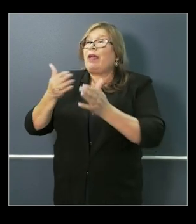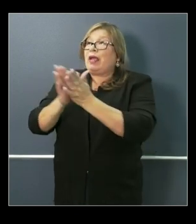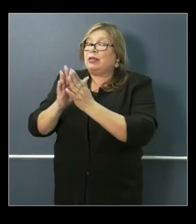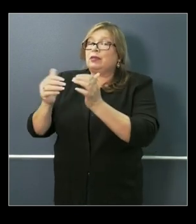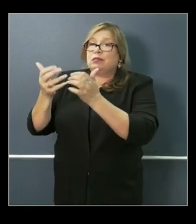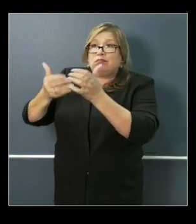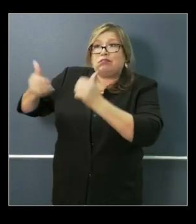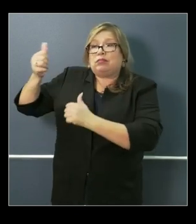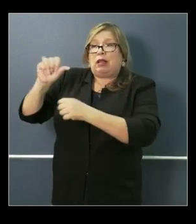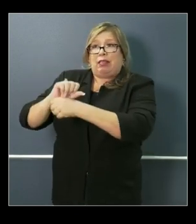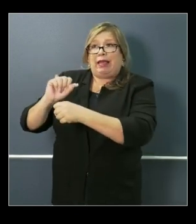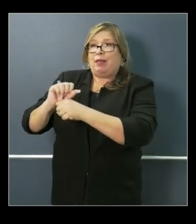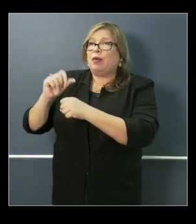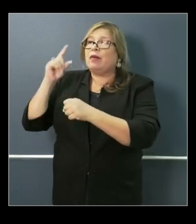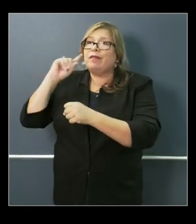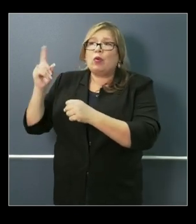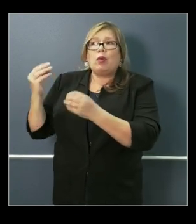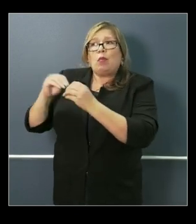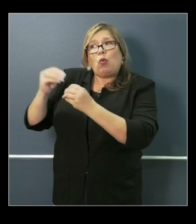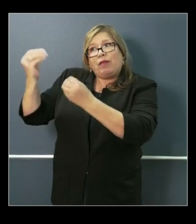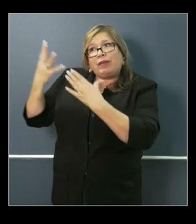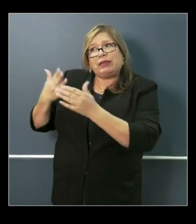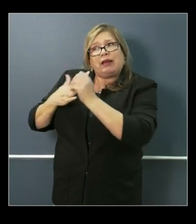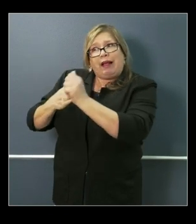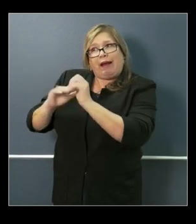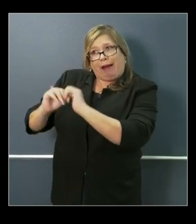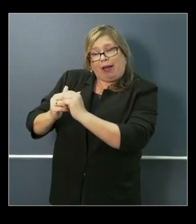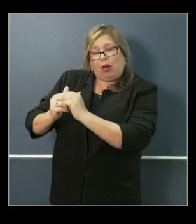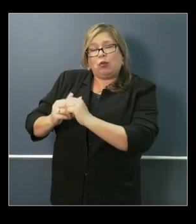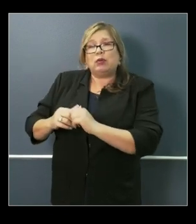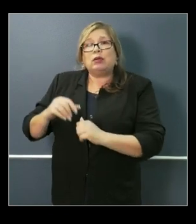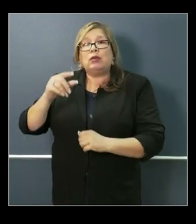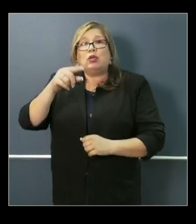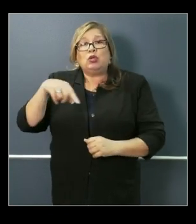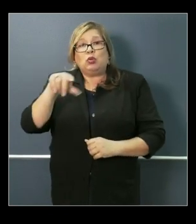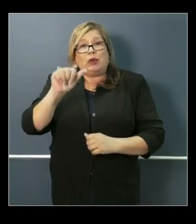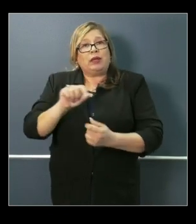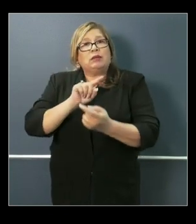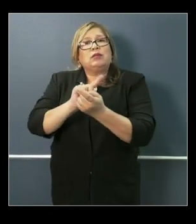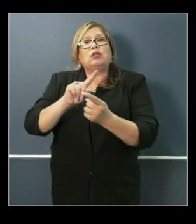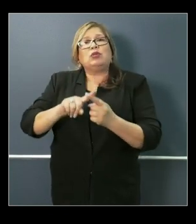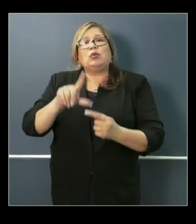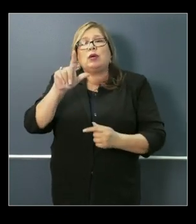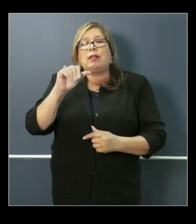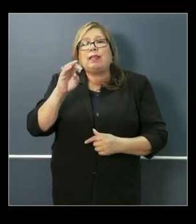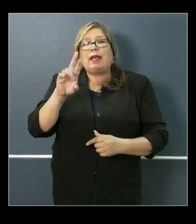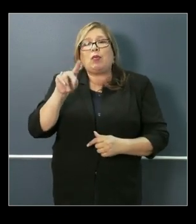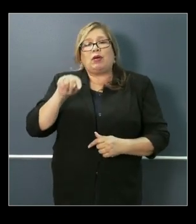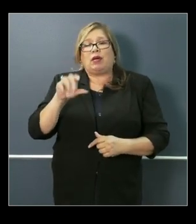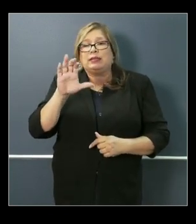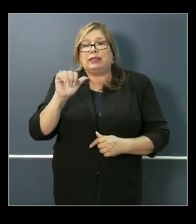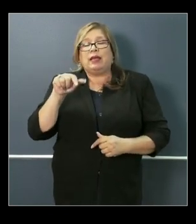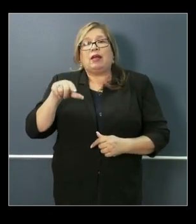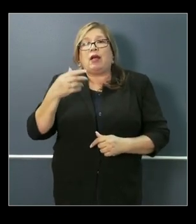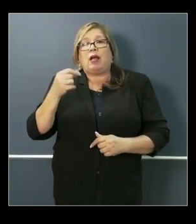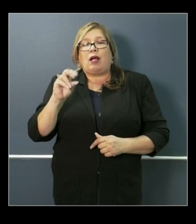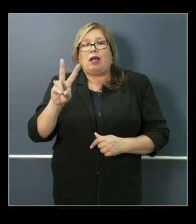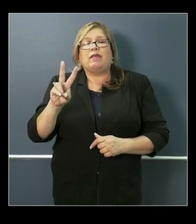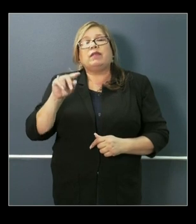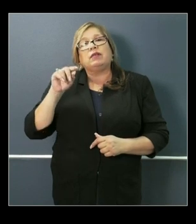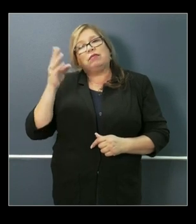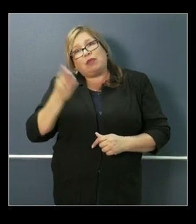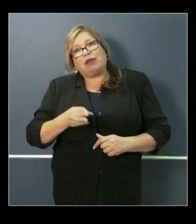information about it. So if you go to – you can go to the labor agency, the labor.ca.gov COVID-19